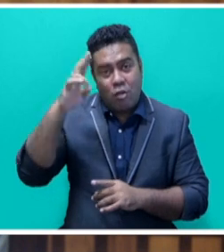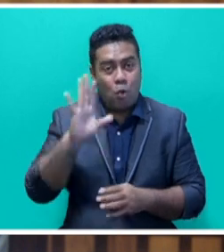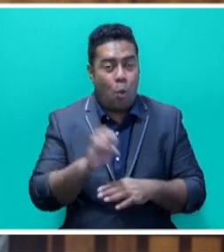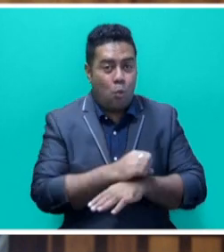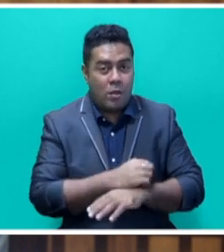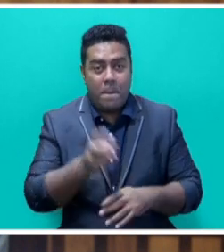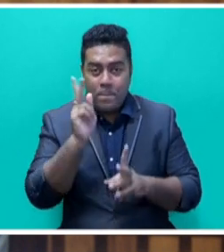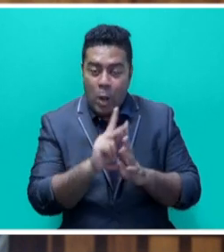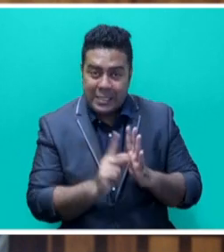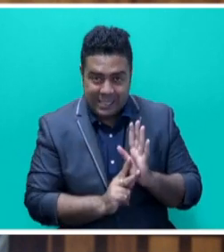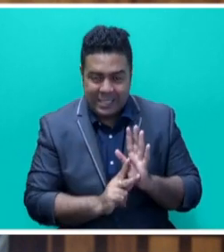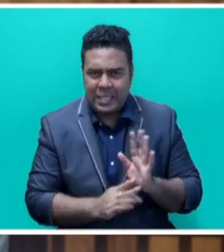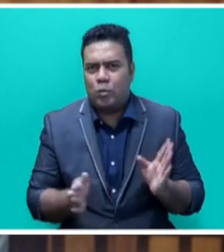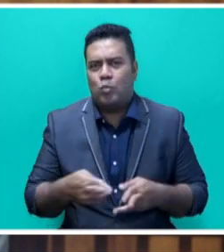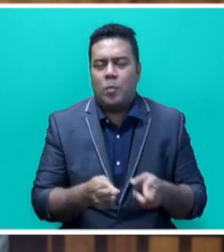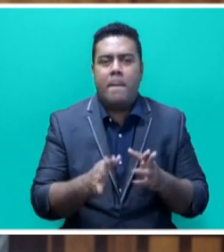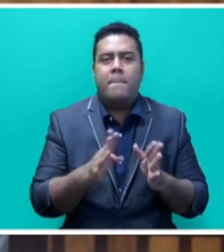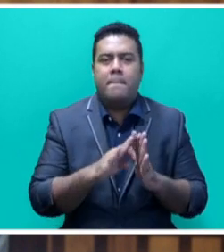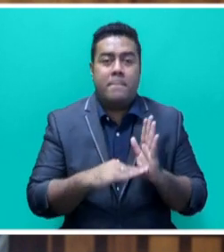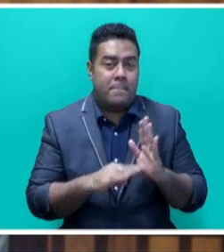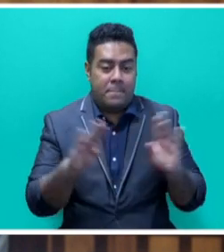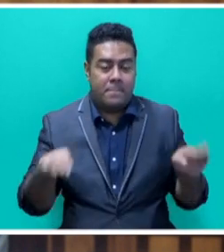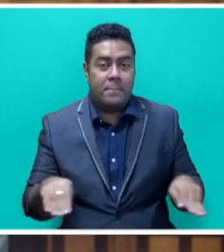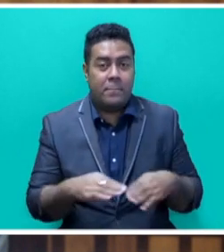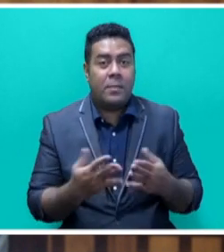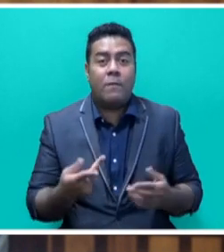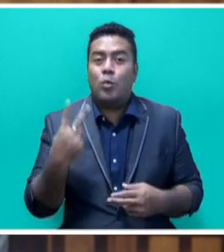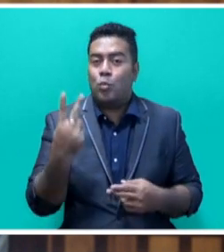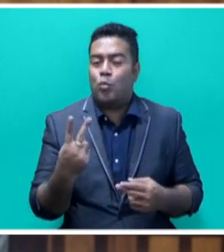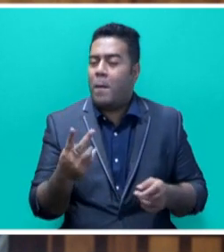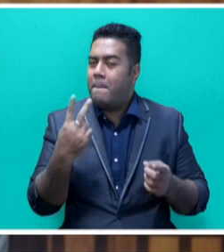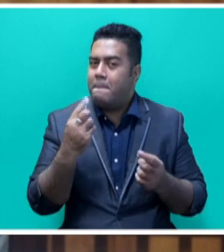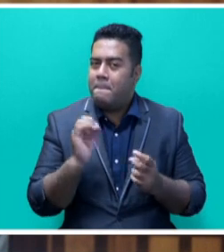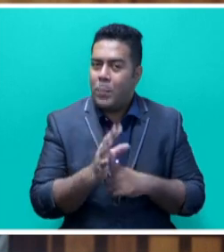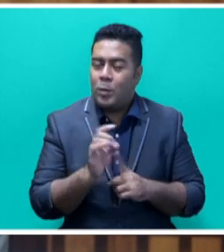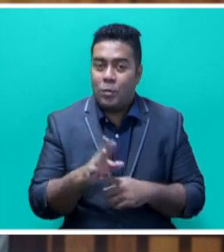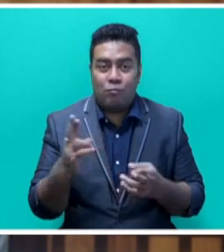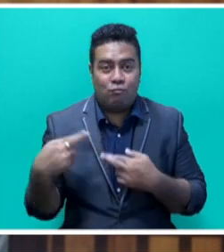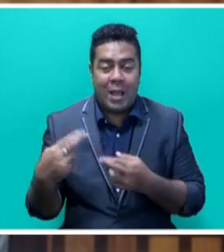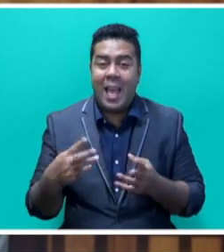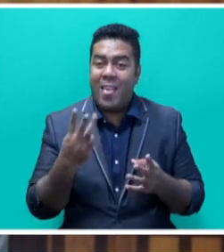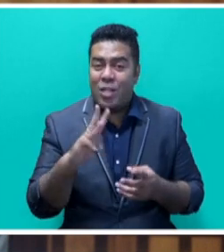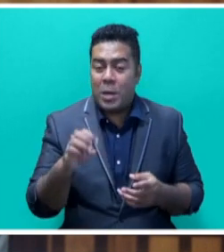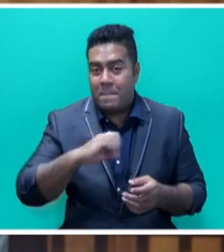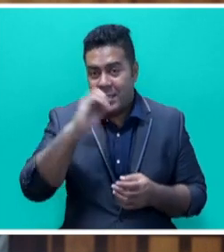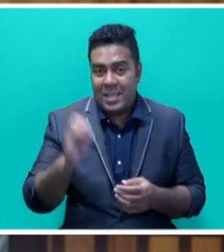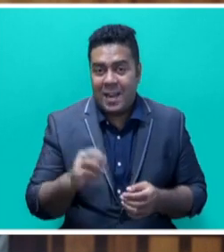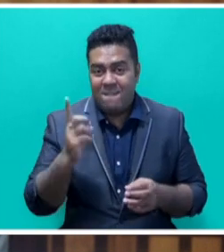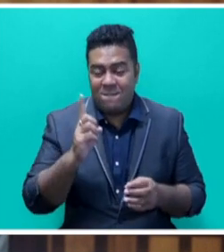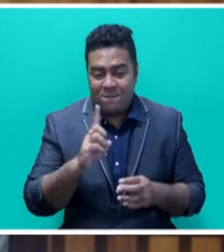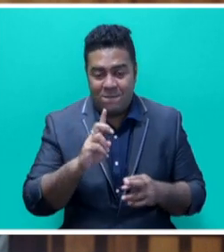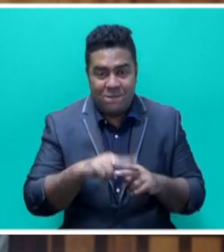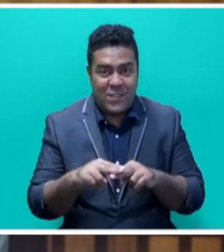provides a roadmap for sustainable ocean action based on two fundamental targets. A. 30% of Fiji's EEZ